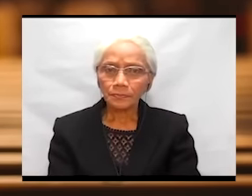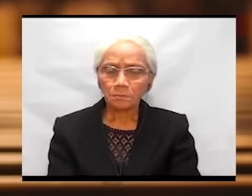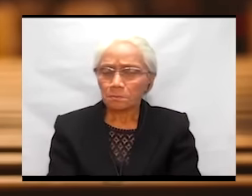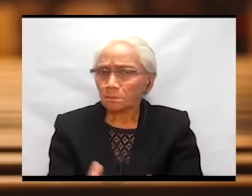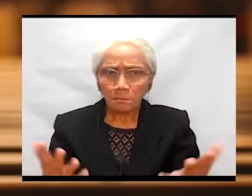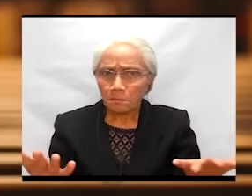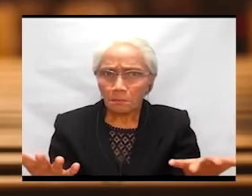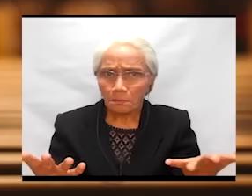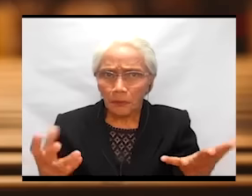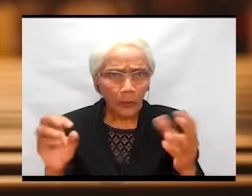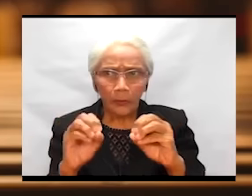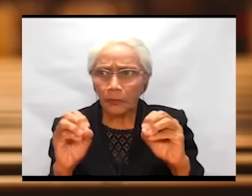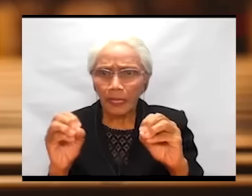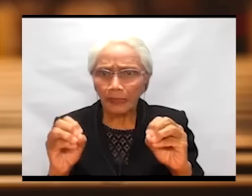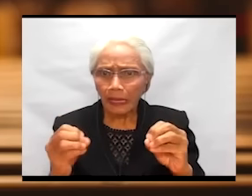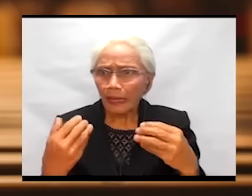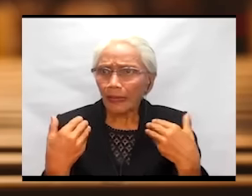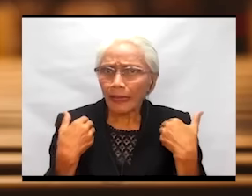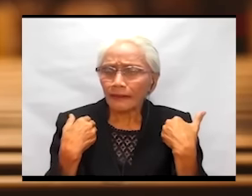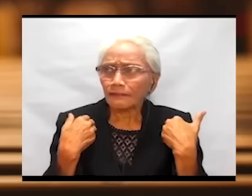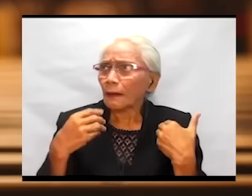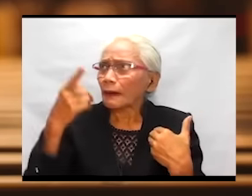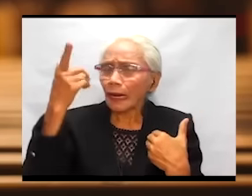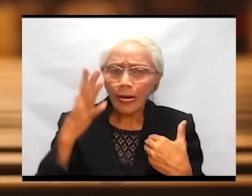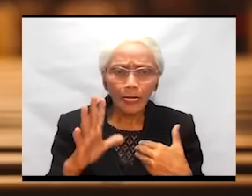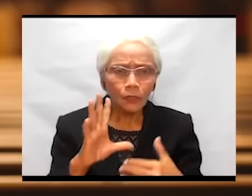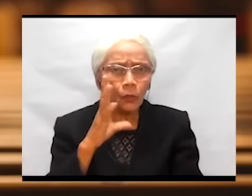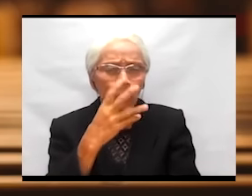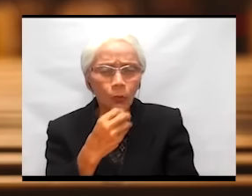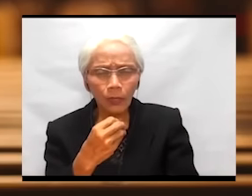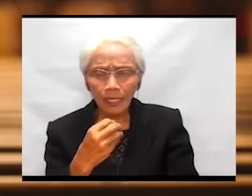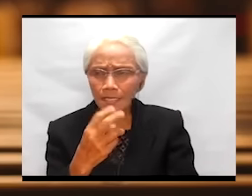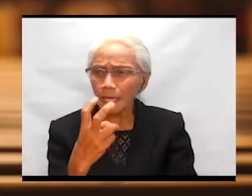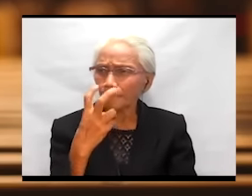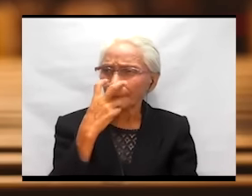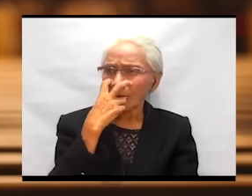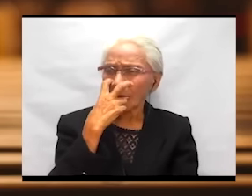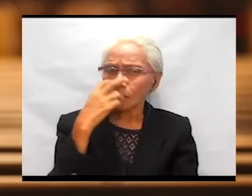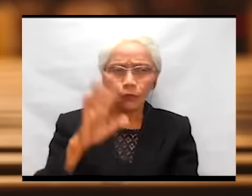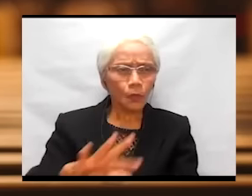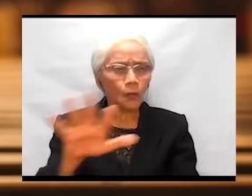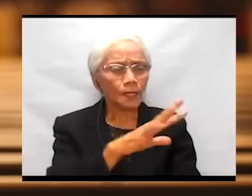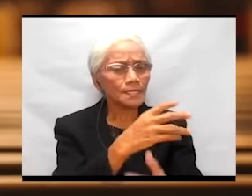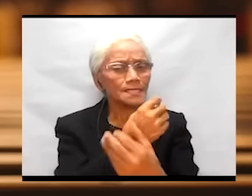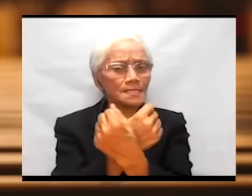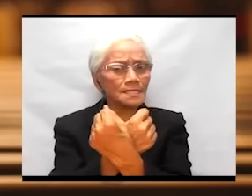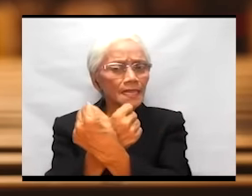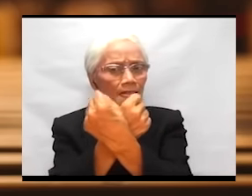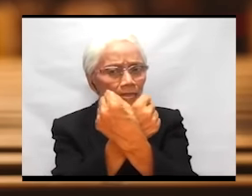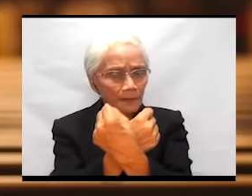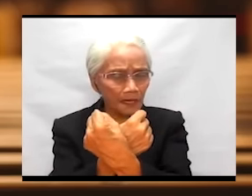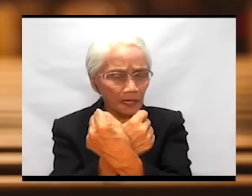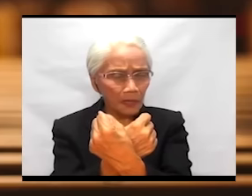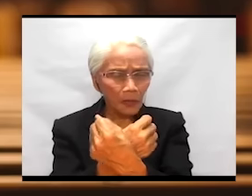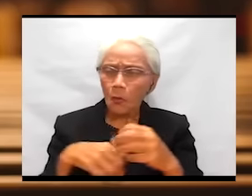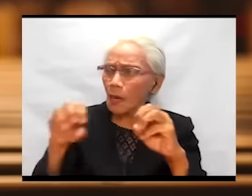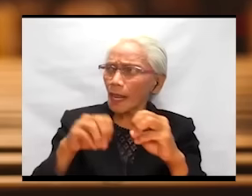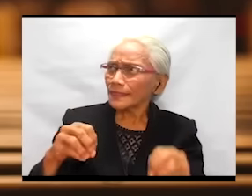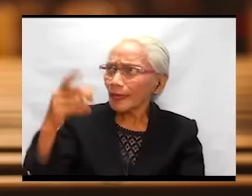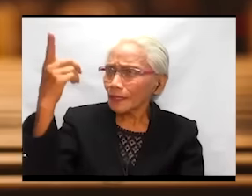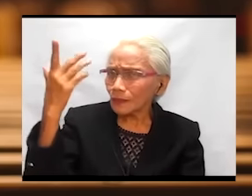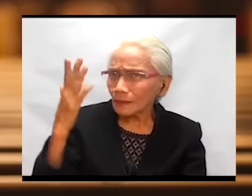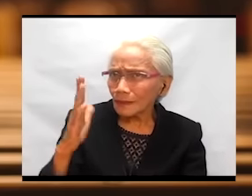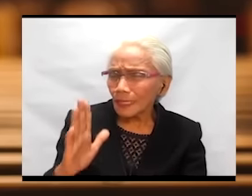blind to our slaveries. We don't have a God who is deaf to the